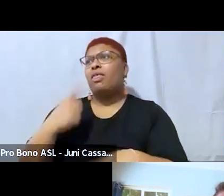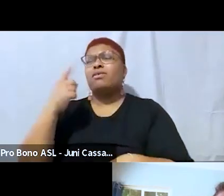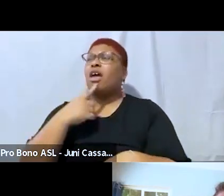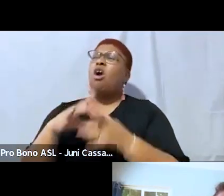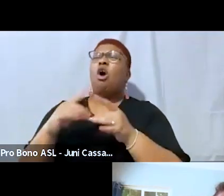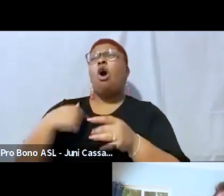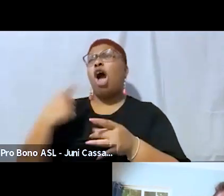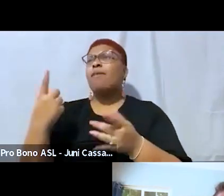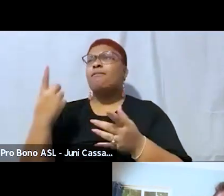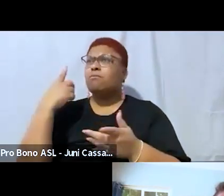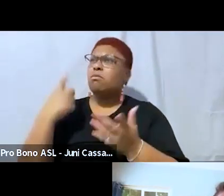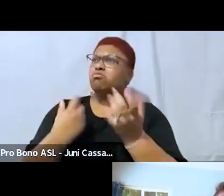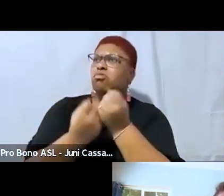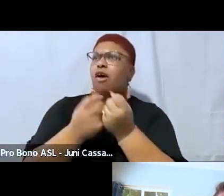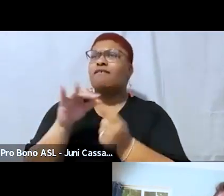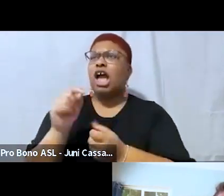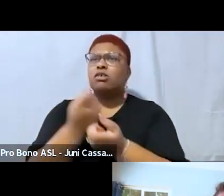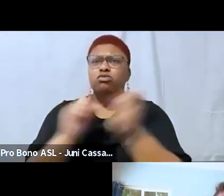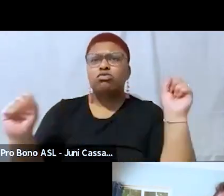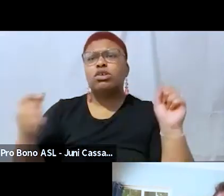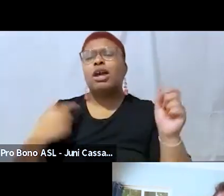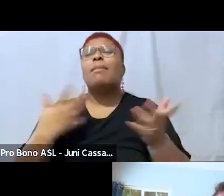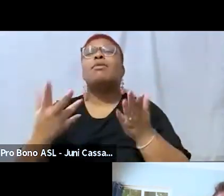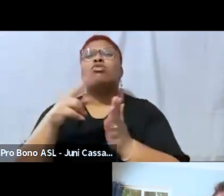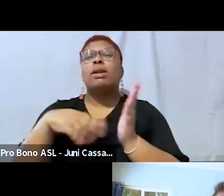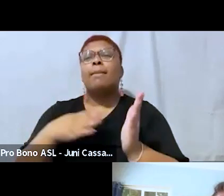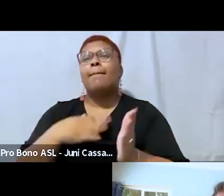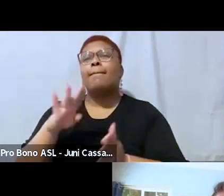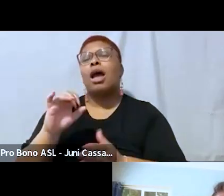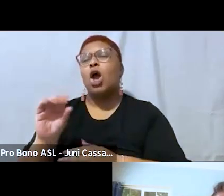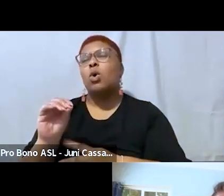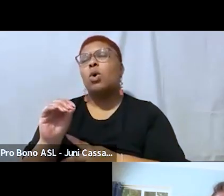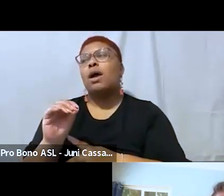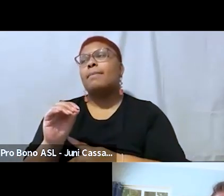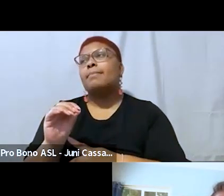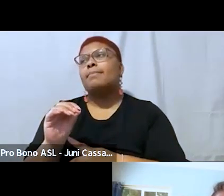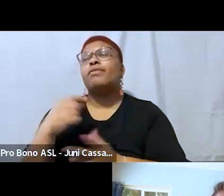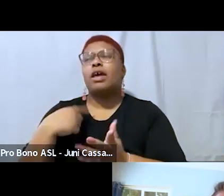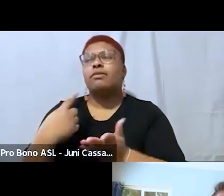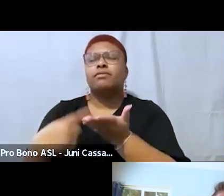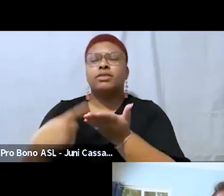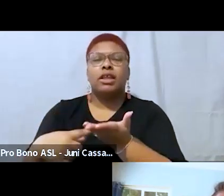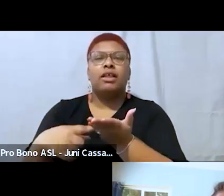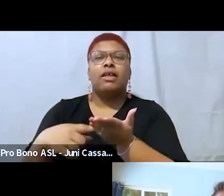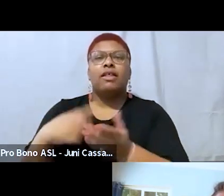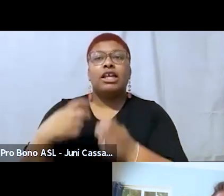talking about uh you read in my bio people talk about uh i was talking about uh the issues that the fattest fat people have even